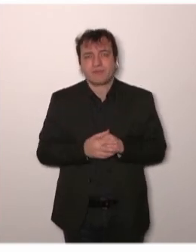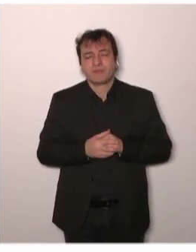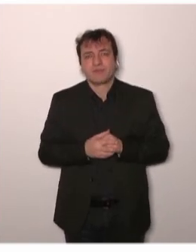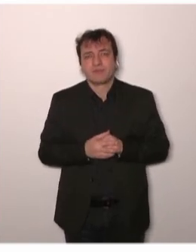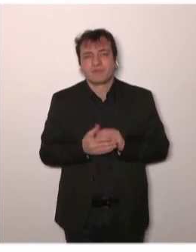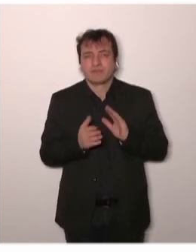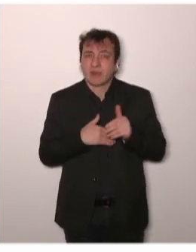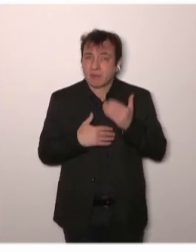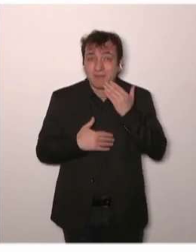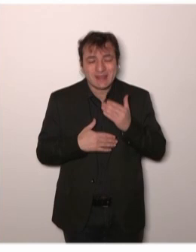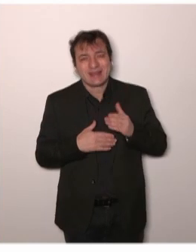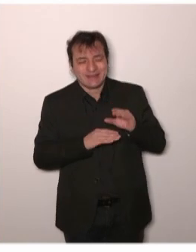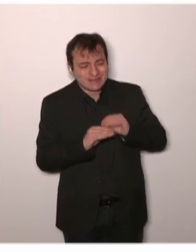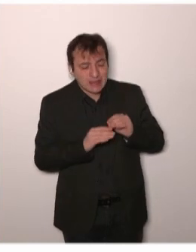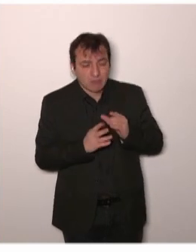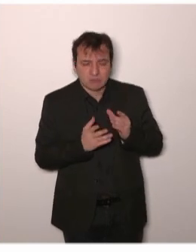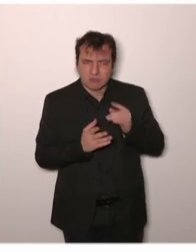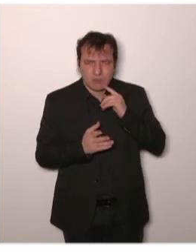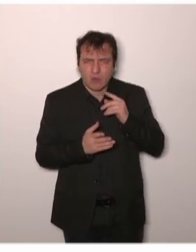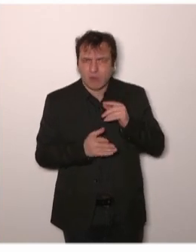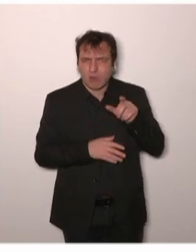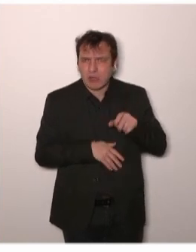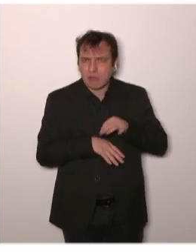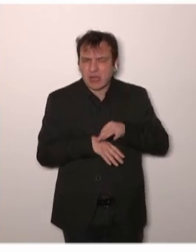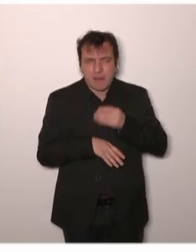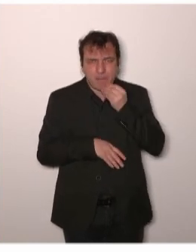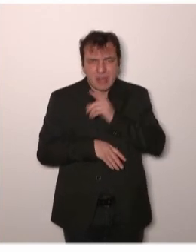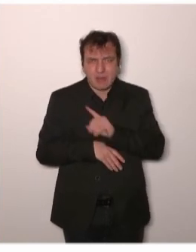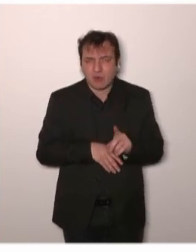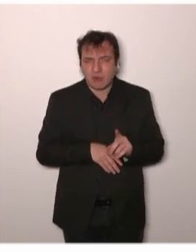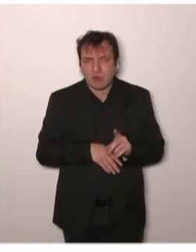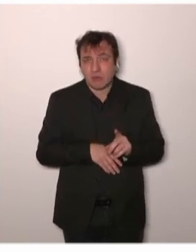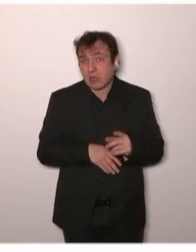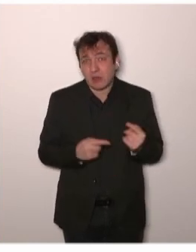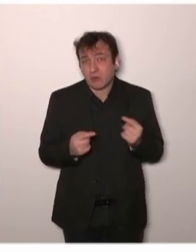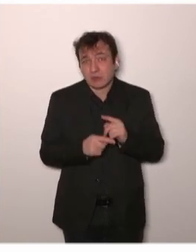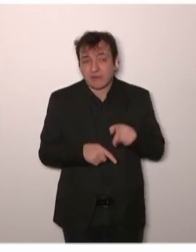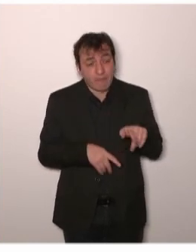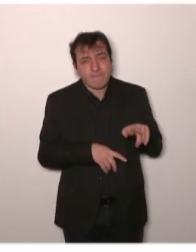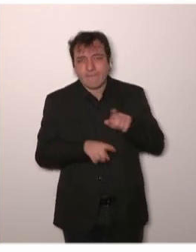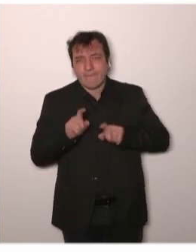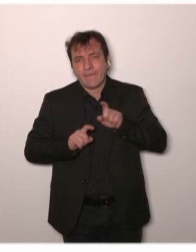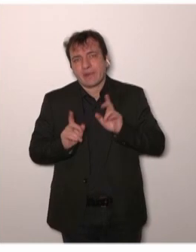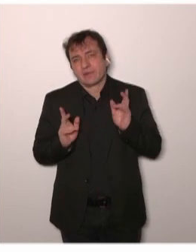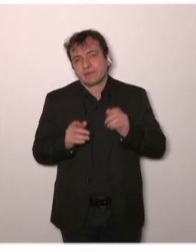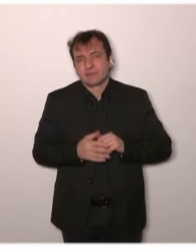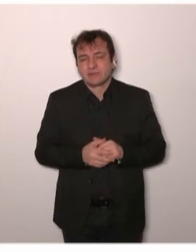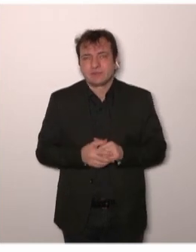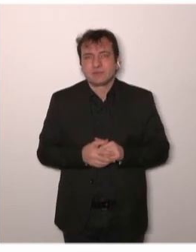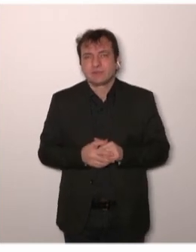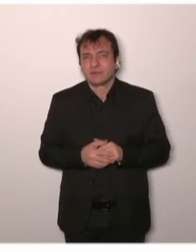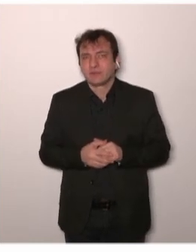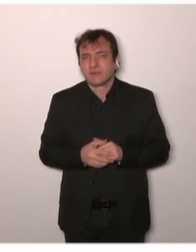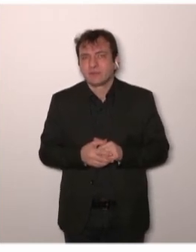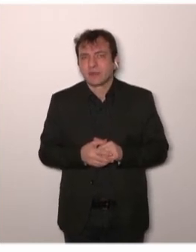contrary, you have to go back, and actually, it's a beautiful series of publications, and